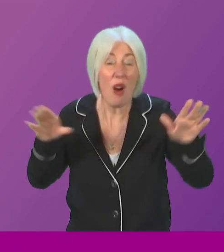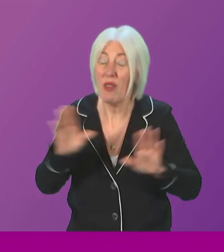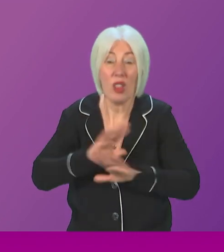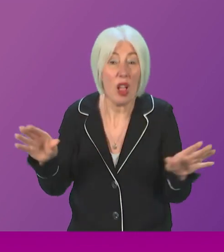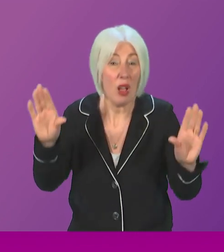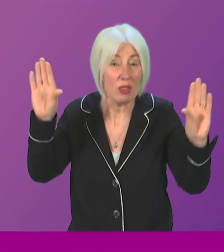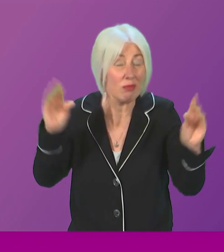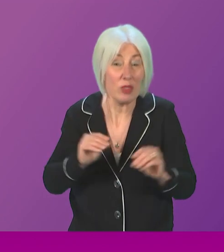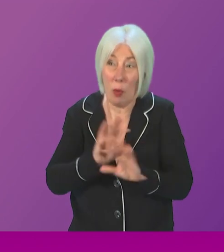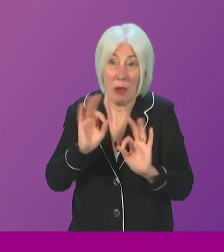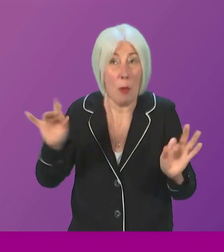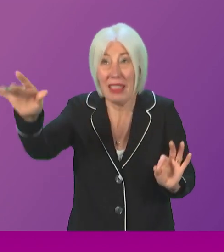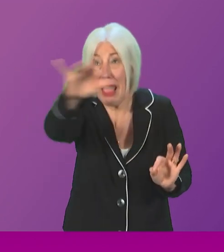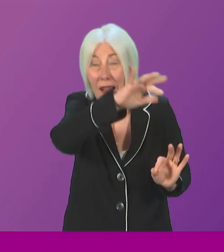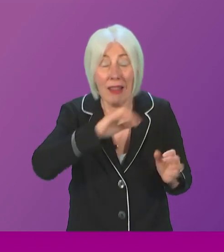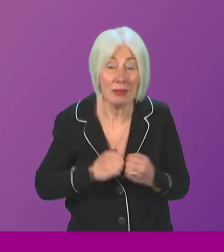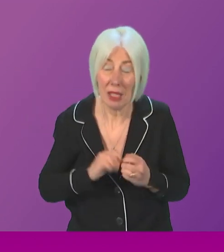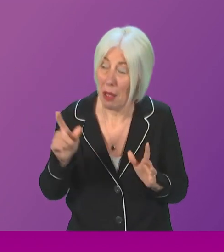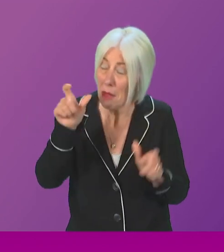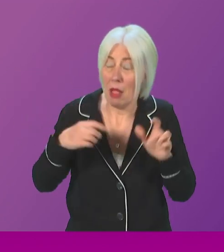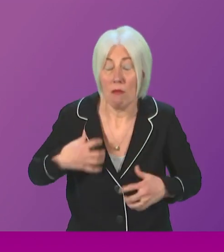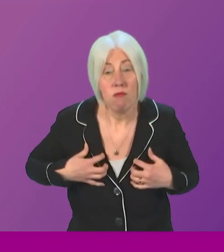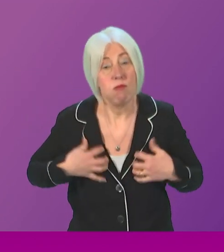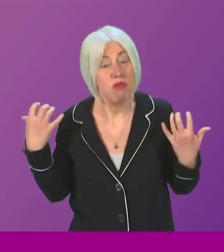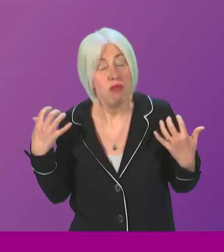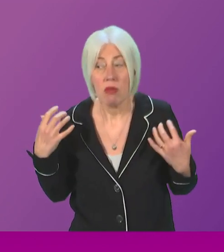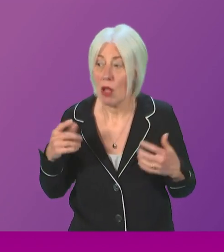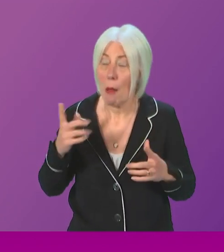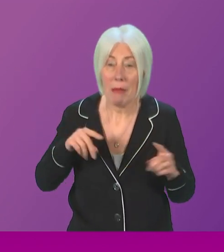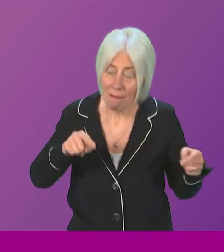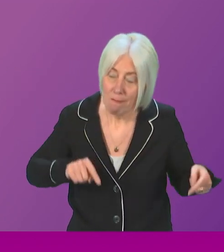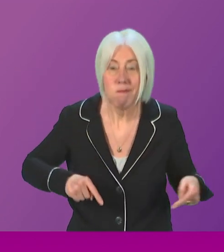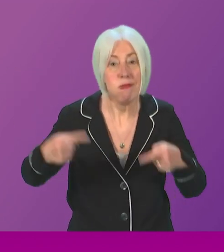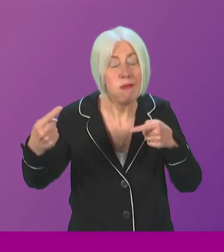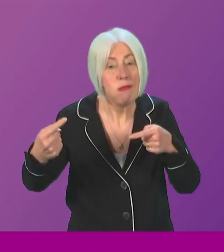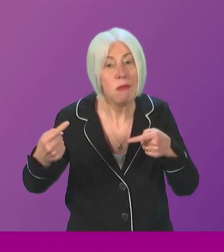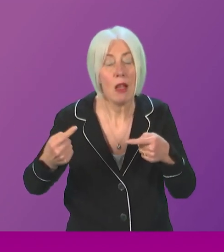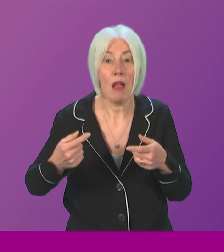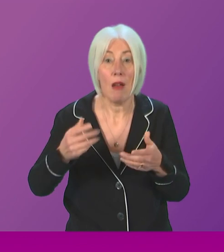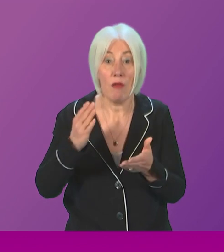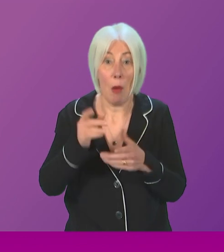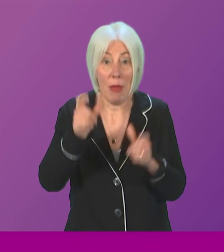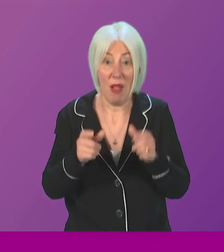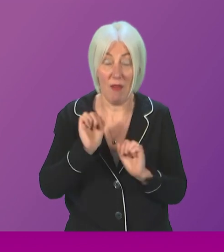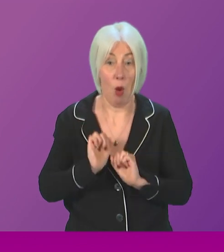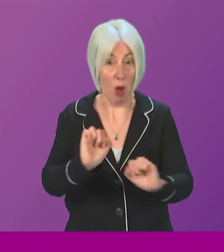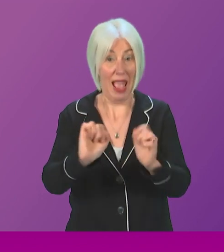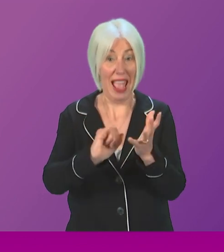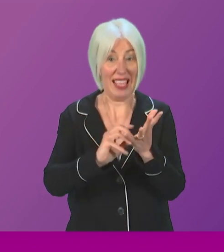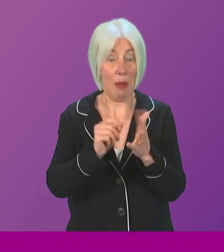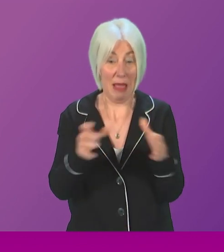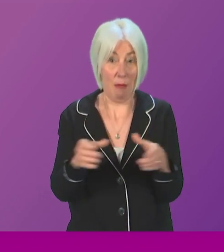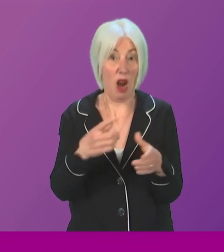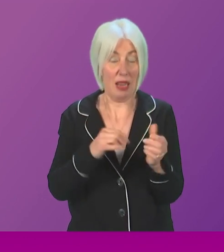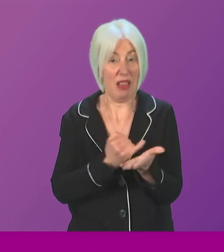this has caused, given the widespread opposition to these plans, including from many in his own party, and